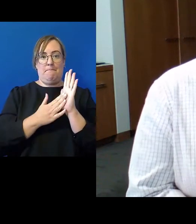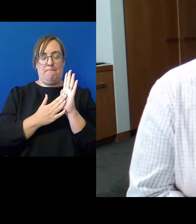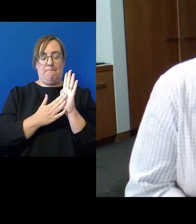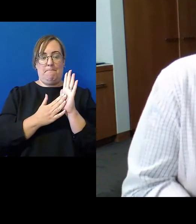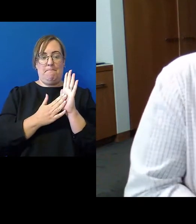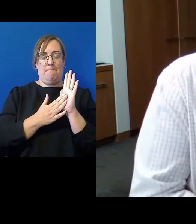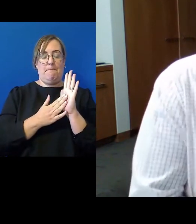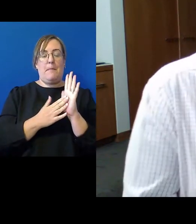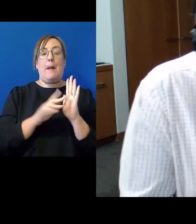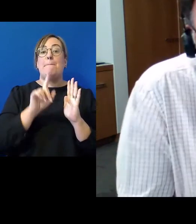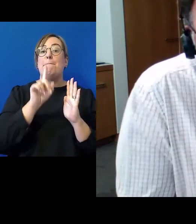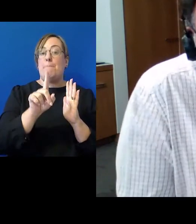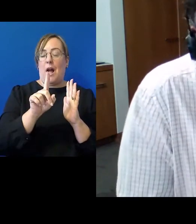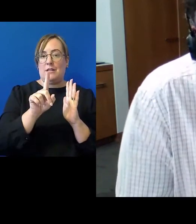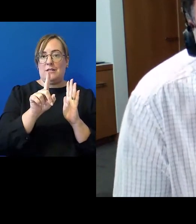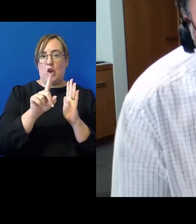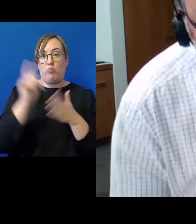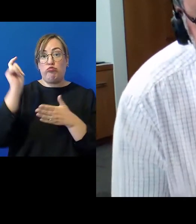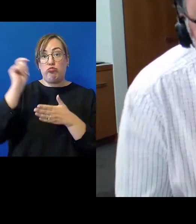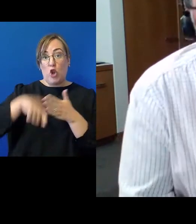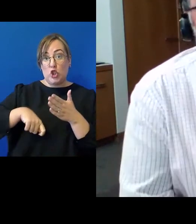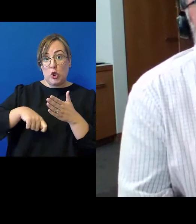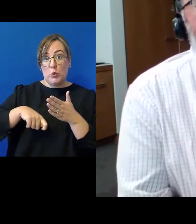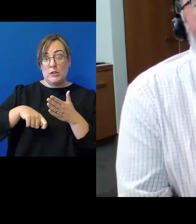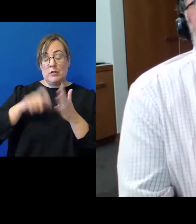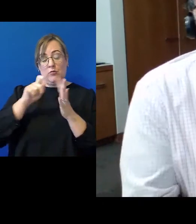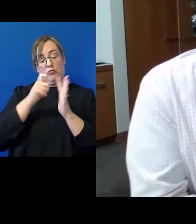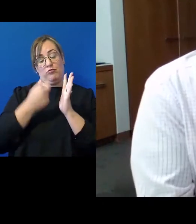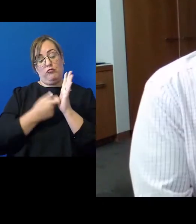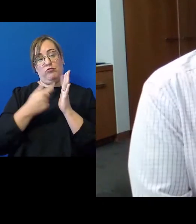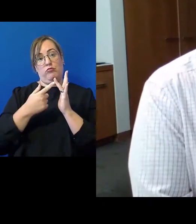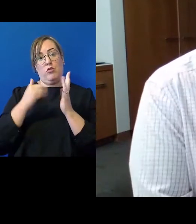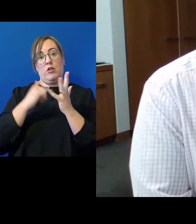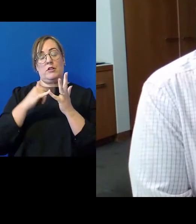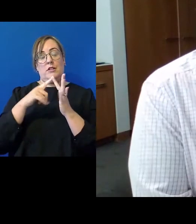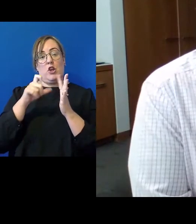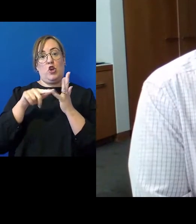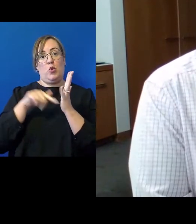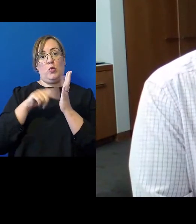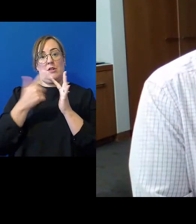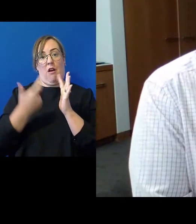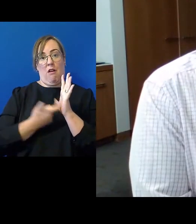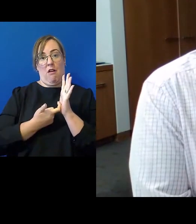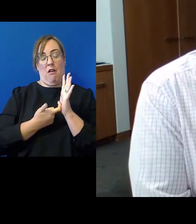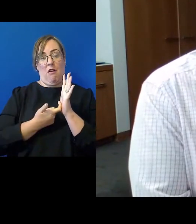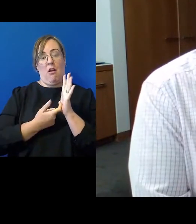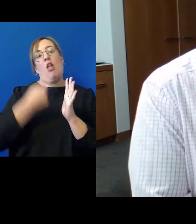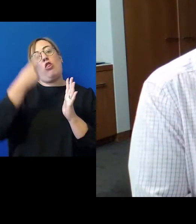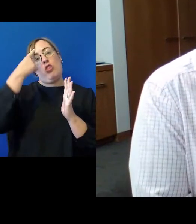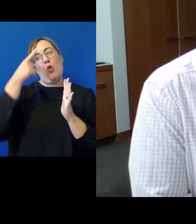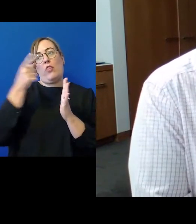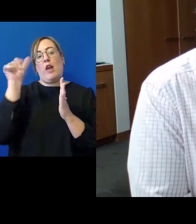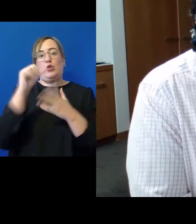but then the prosecutors the crown prosecutors decided that they should really get on board